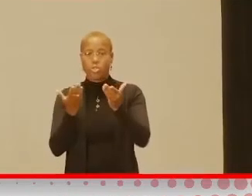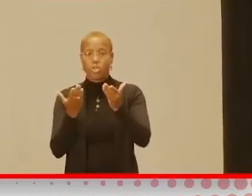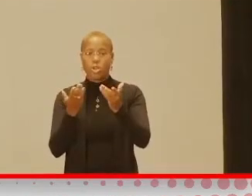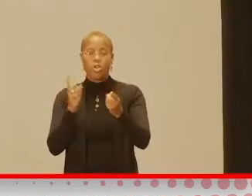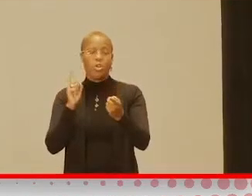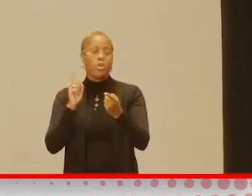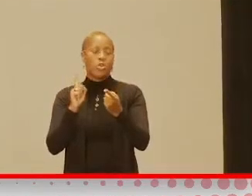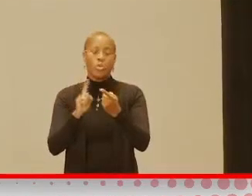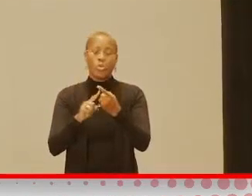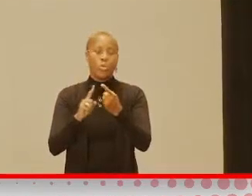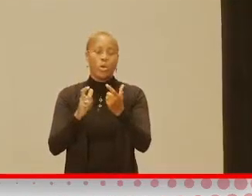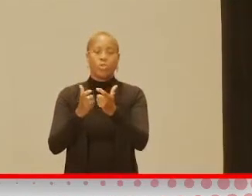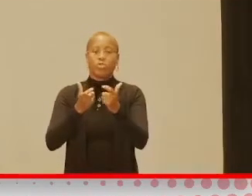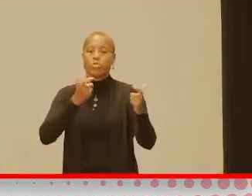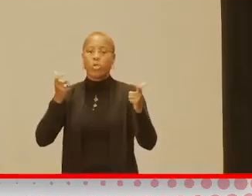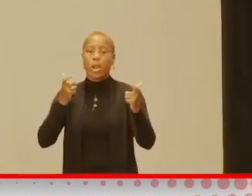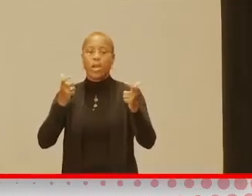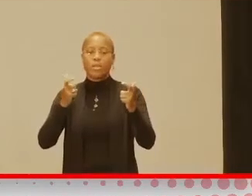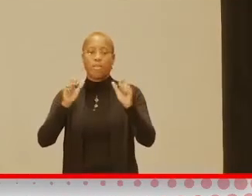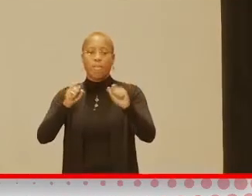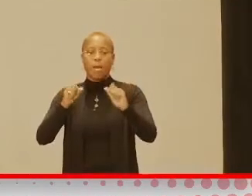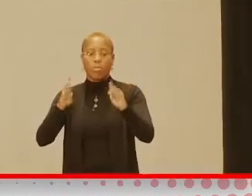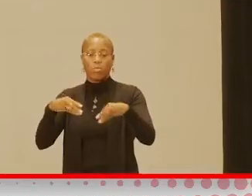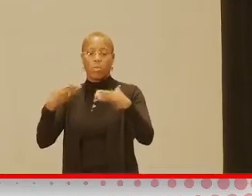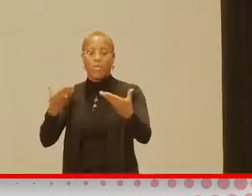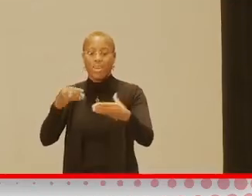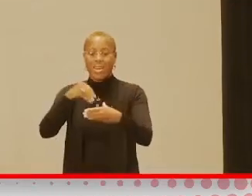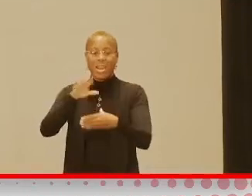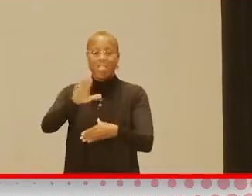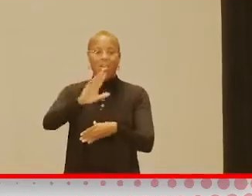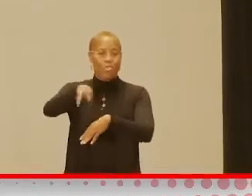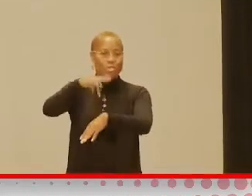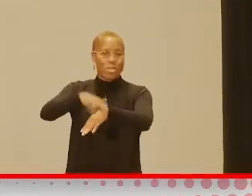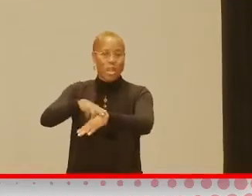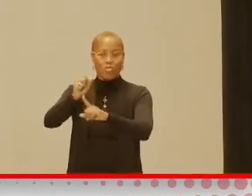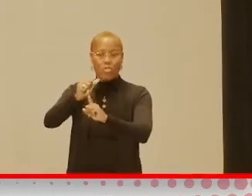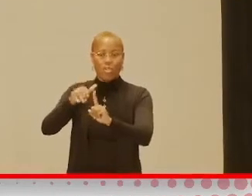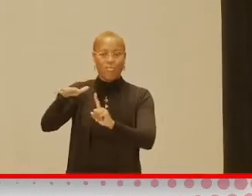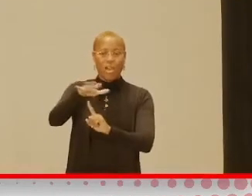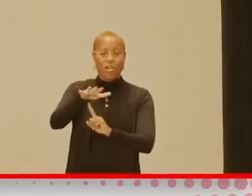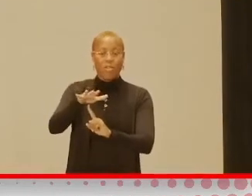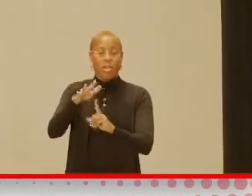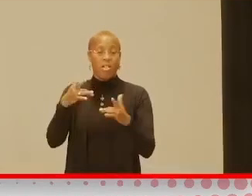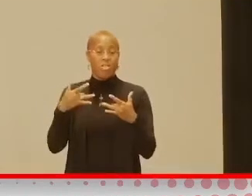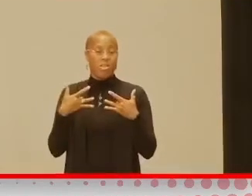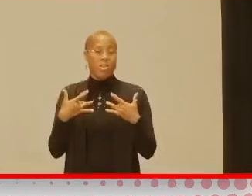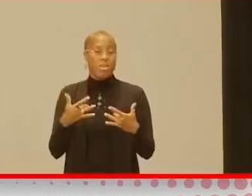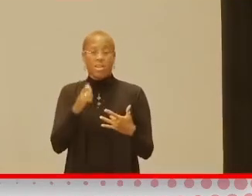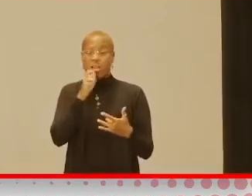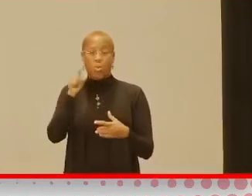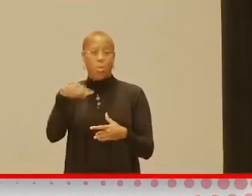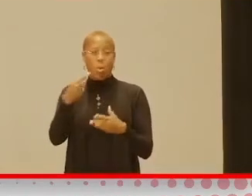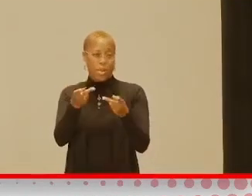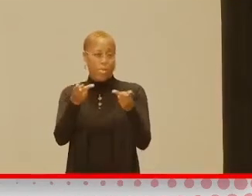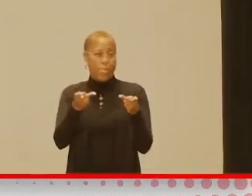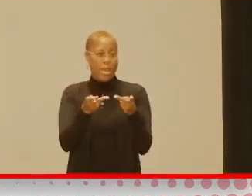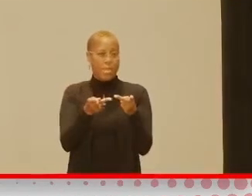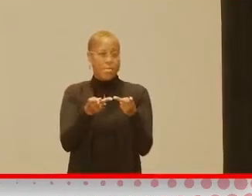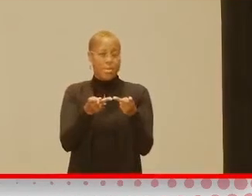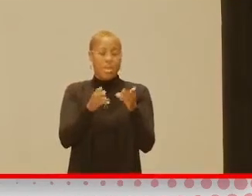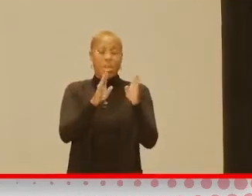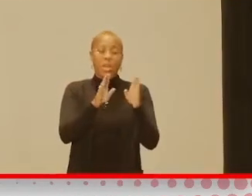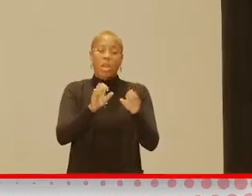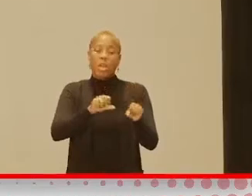extent possible in the natural environment. And that is not just a place. That can be